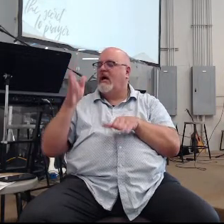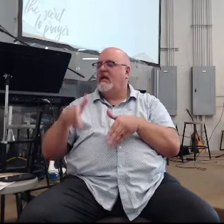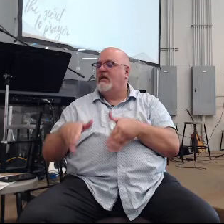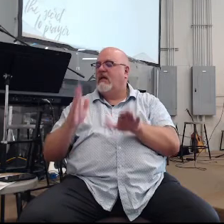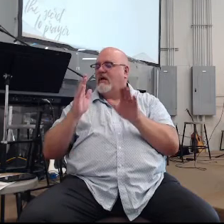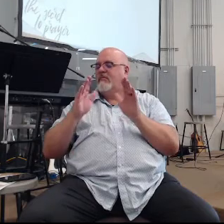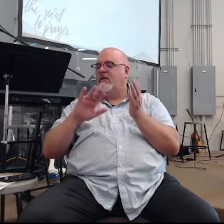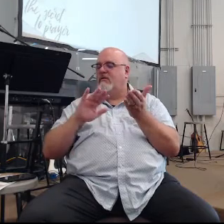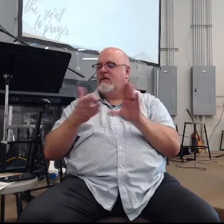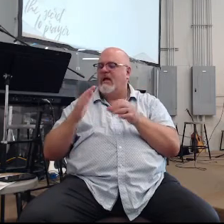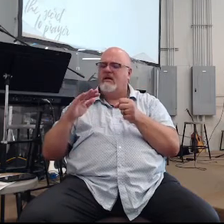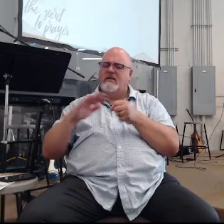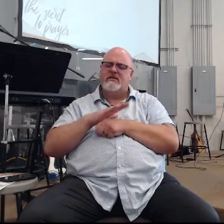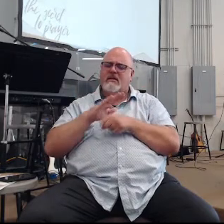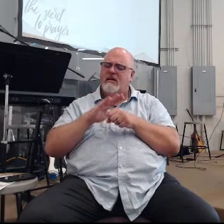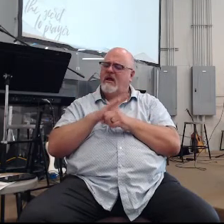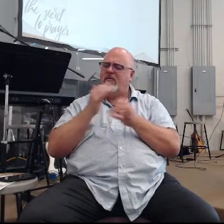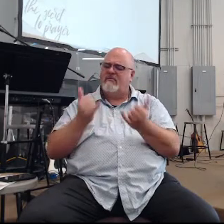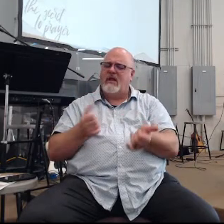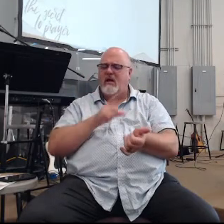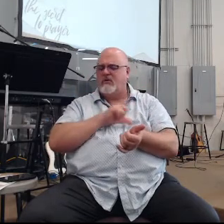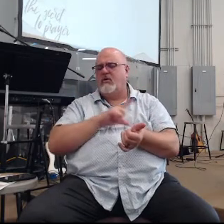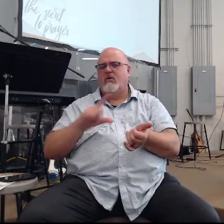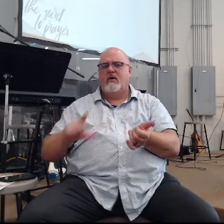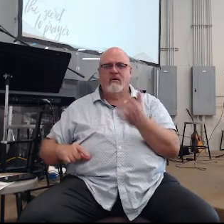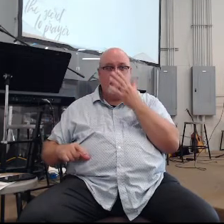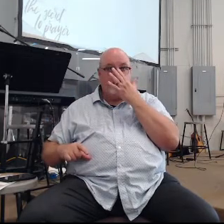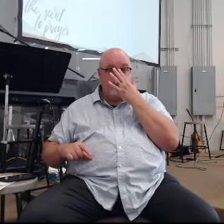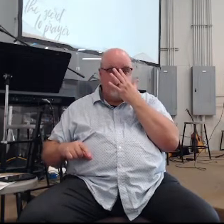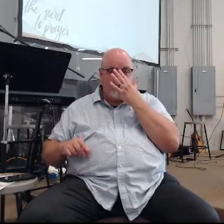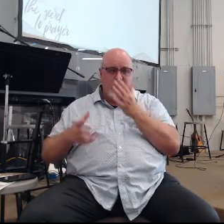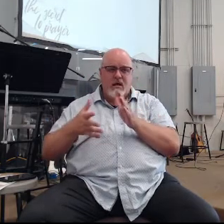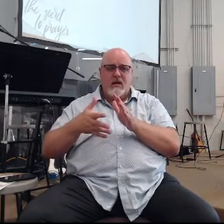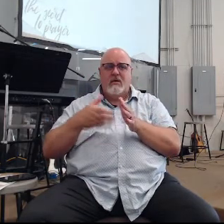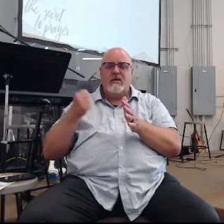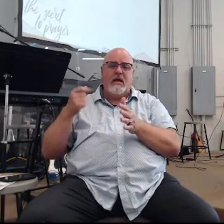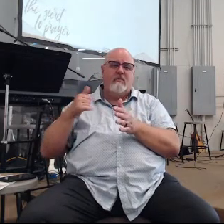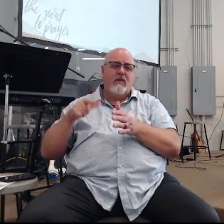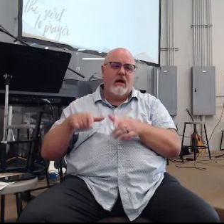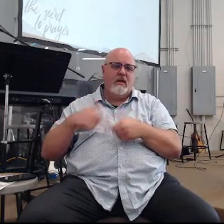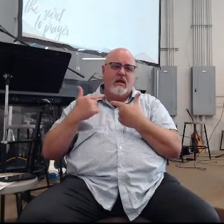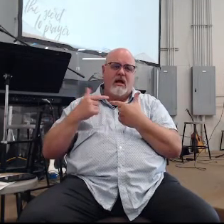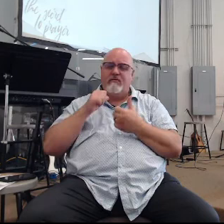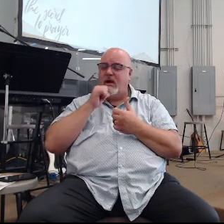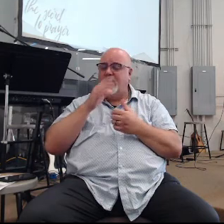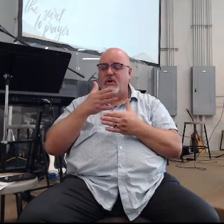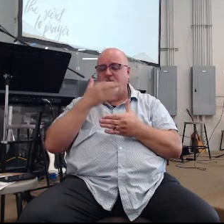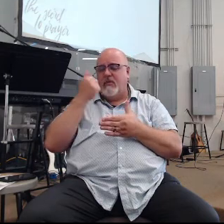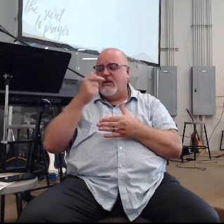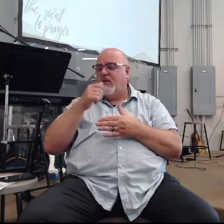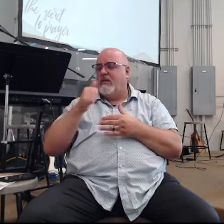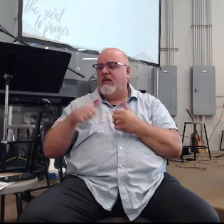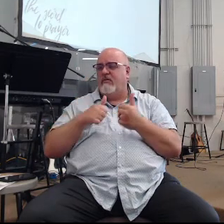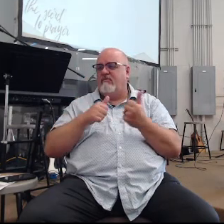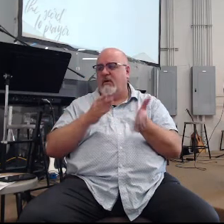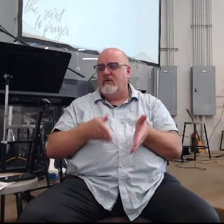saying it is enough now Lord take my life for I am no better than the fathers